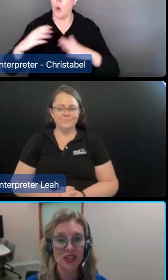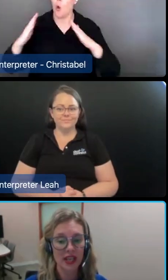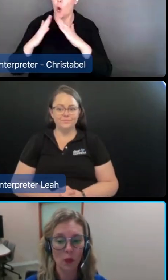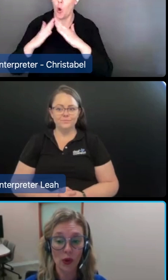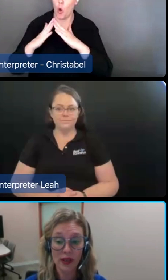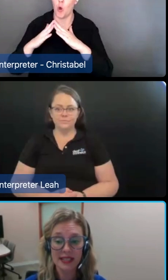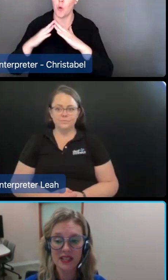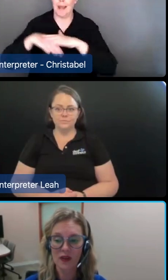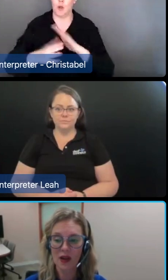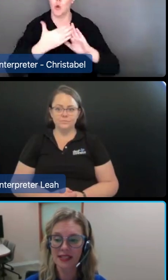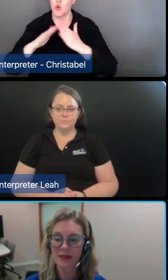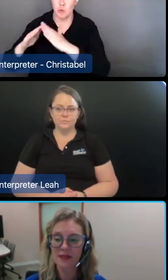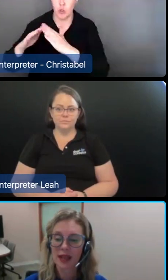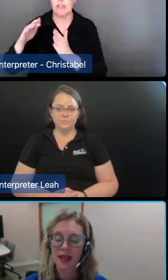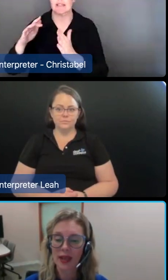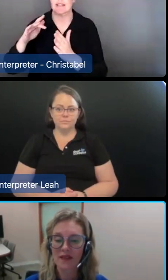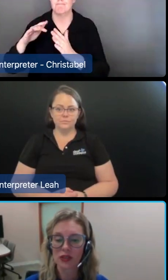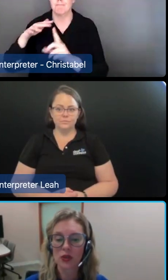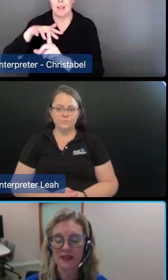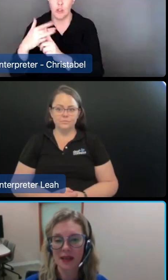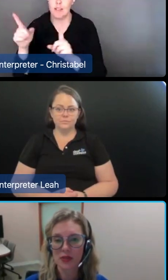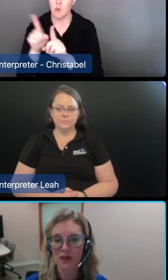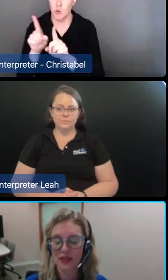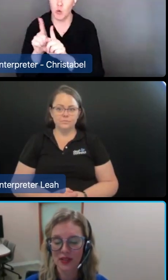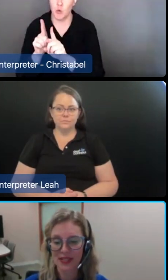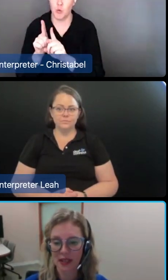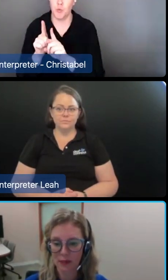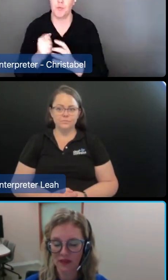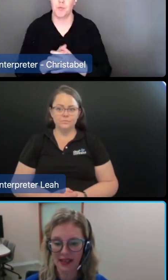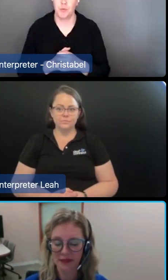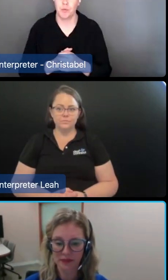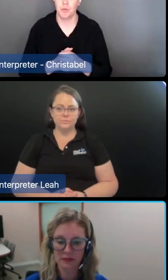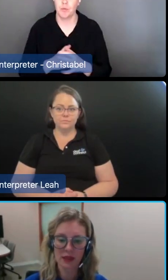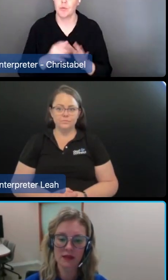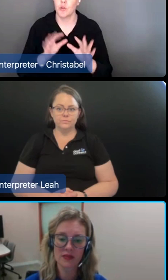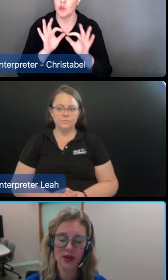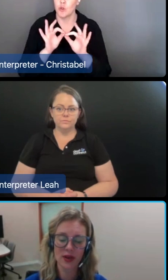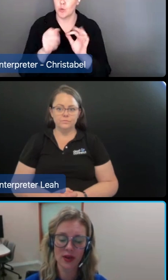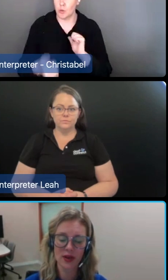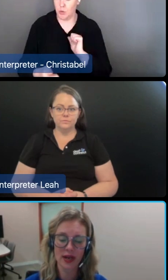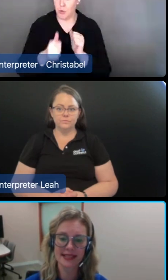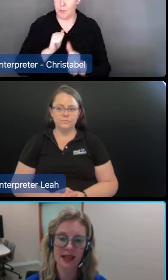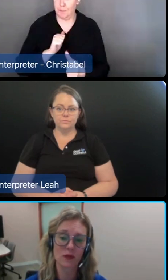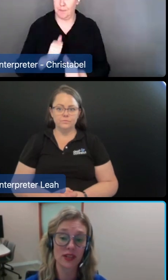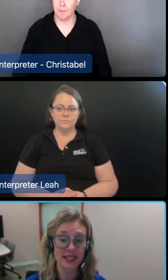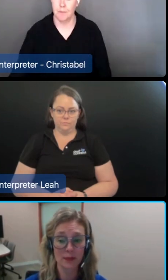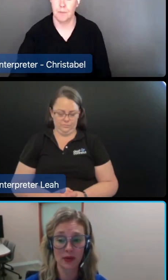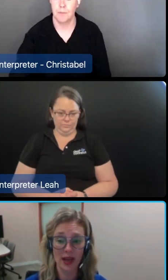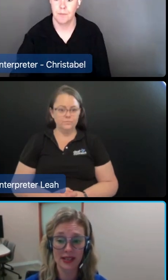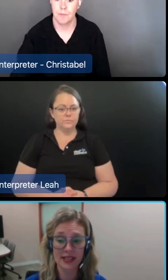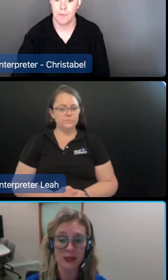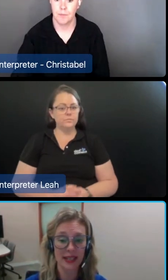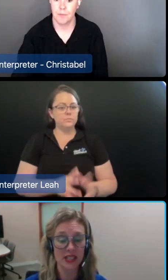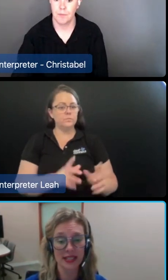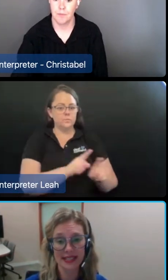Aged care worker is defined and we have a new concept of associated provider. This recognises that registered